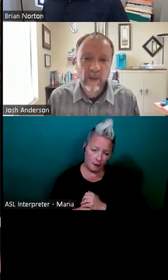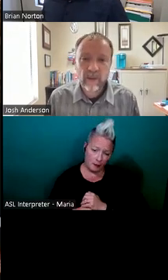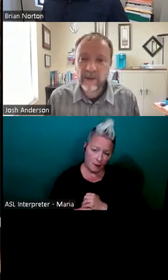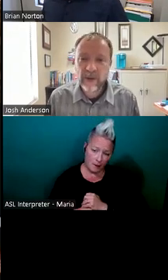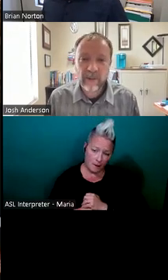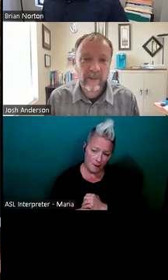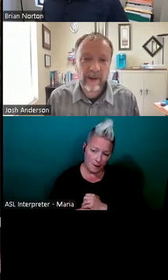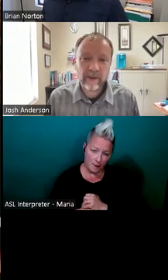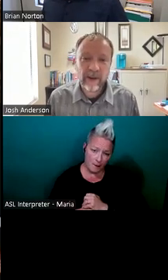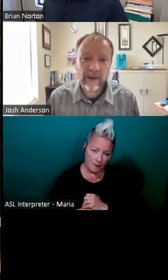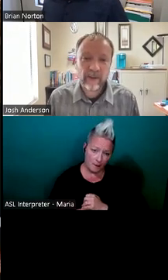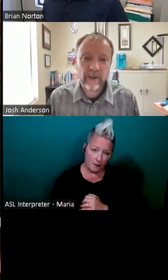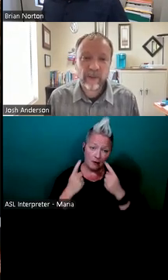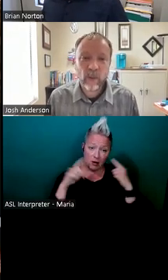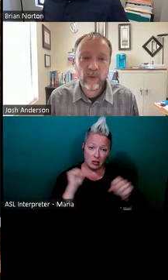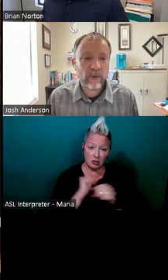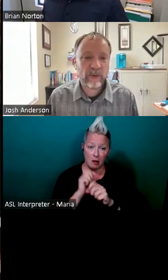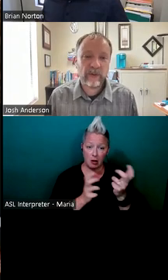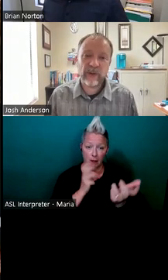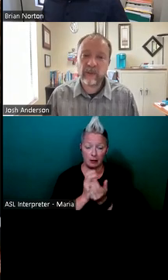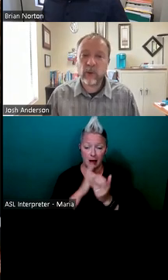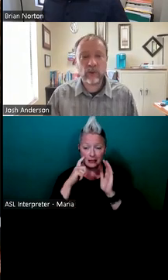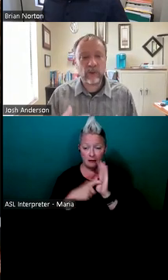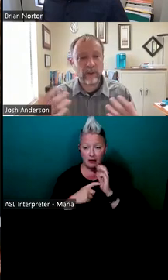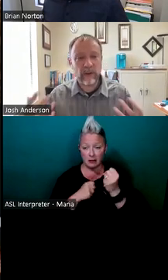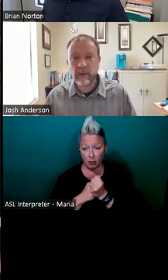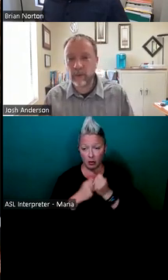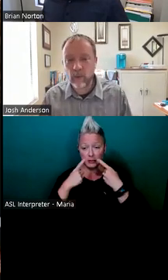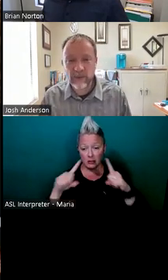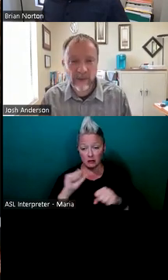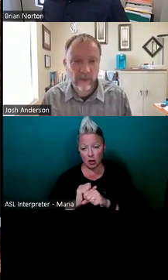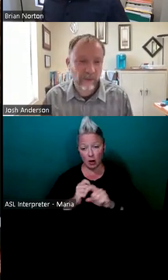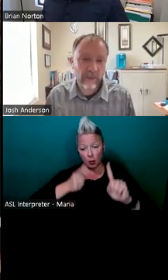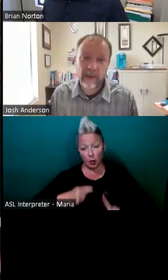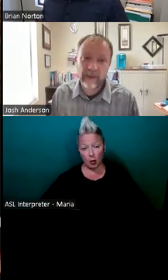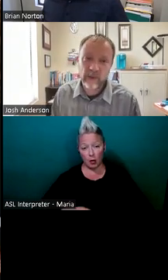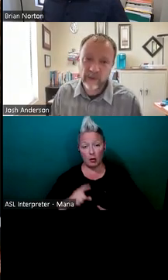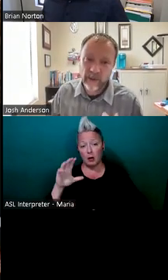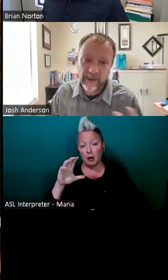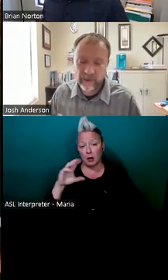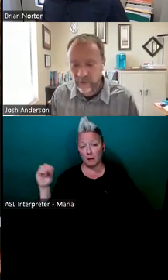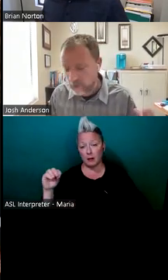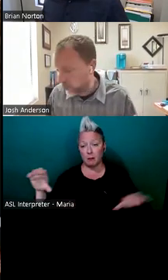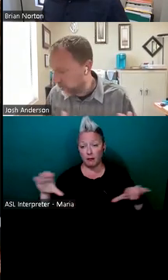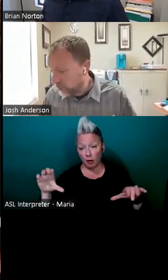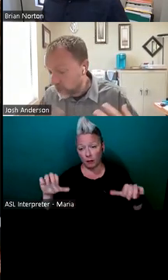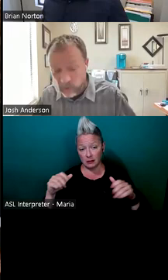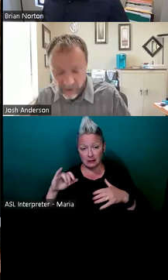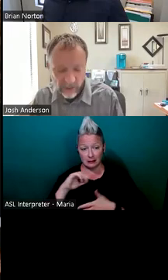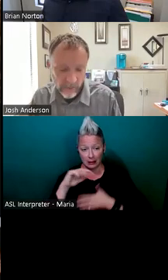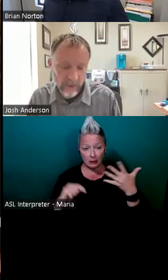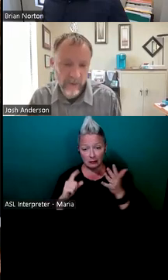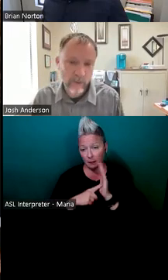Um, effective job accommodations can identify supports to achieve the job goals, the company performance standards, and sometimes those accommodations and supports